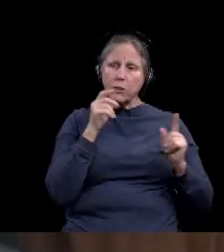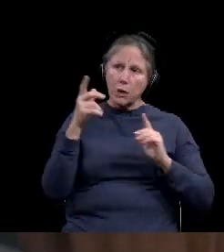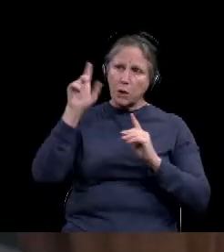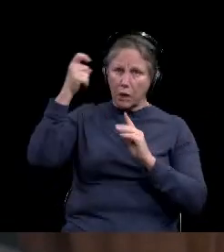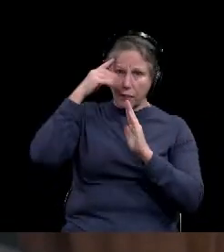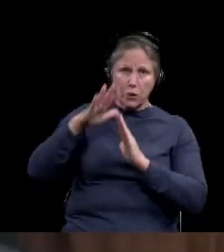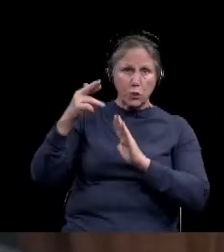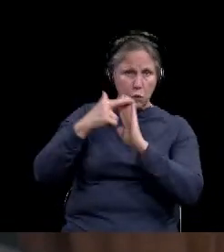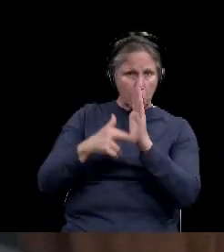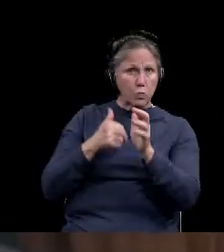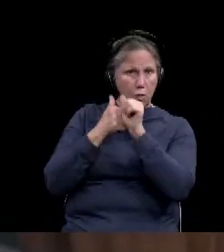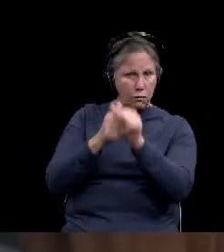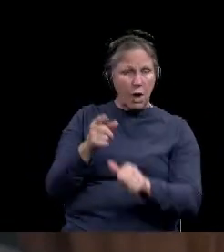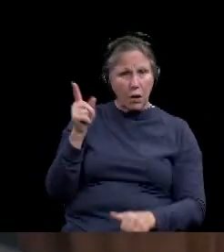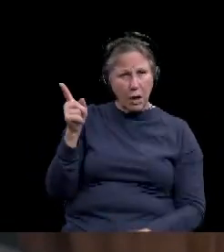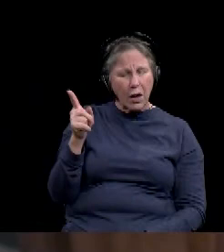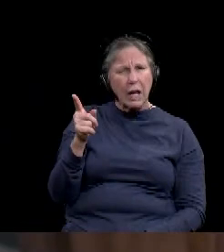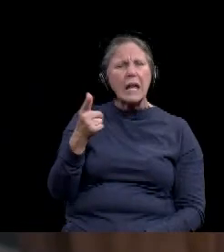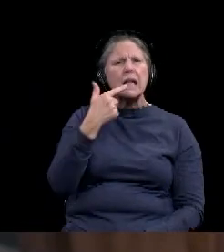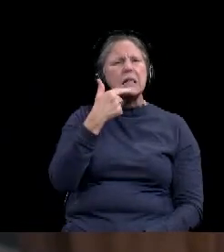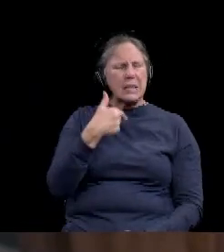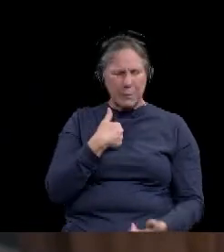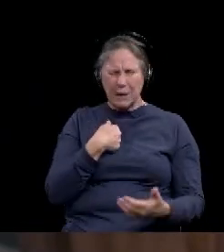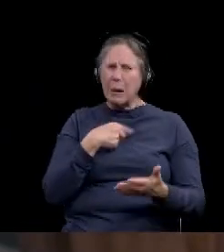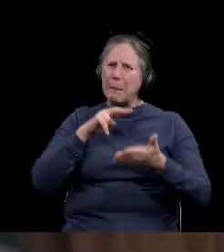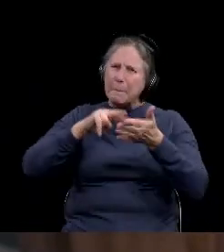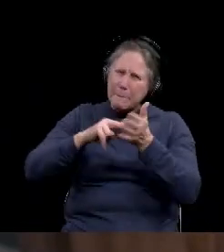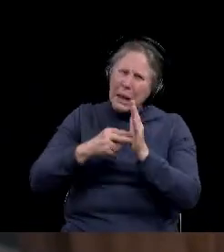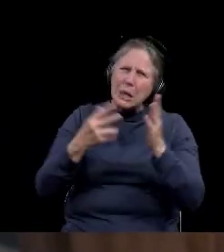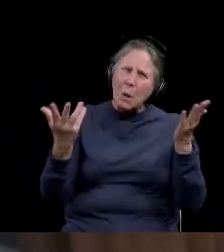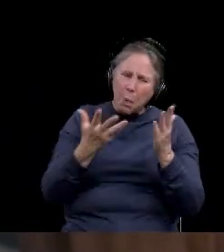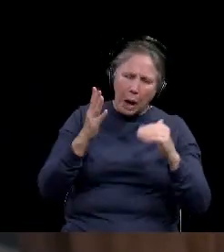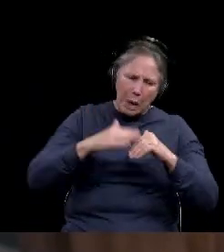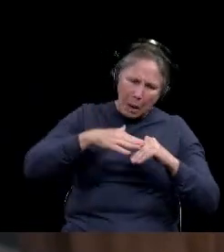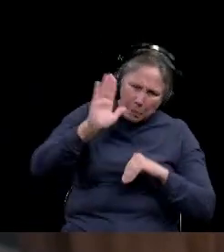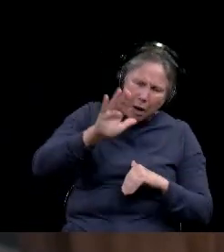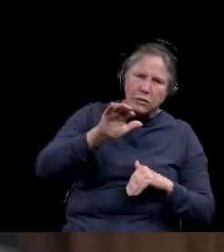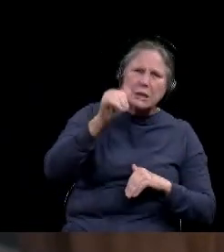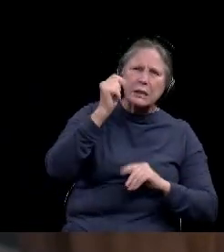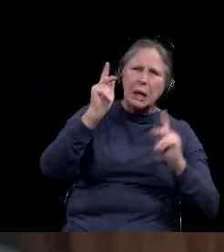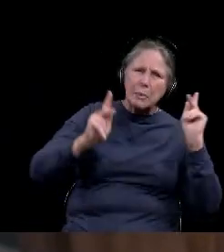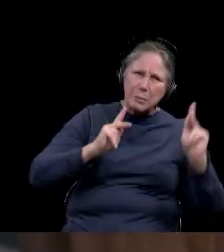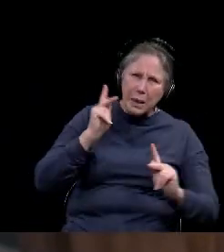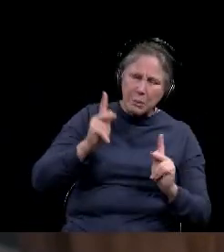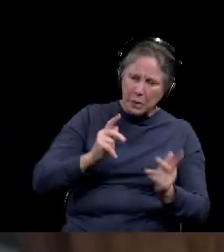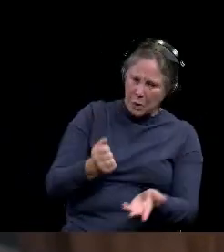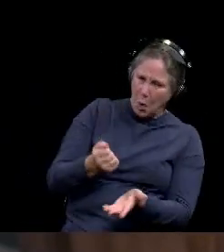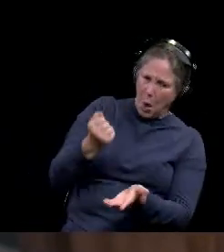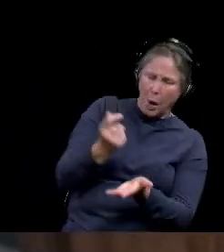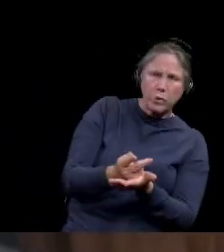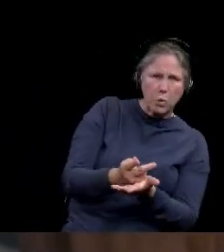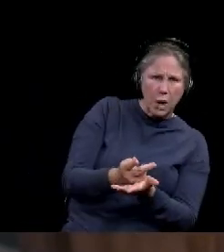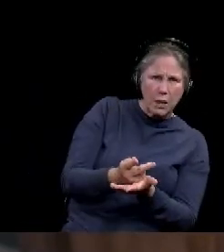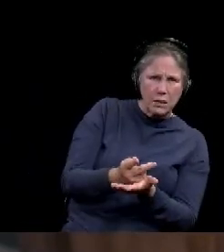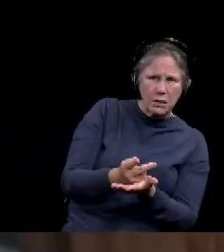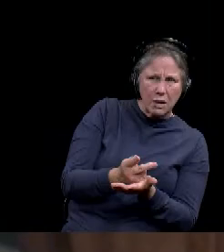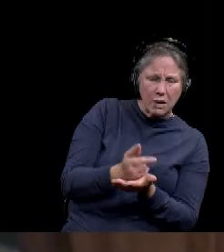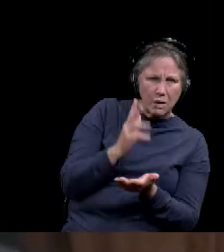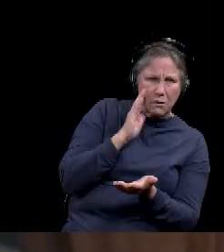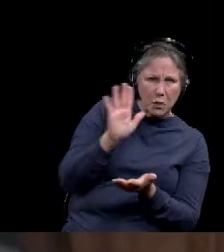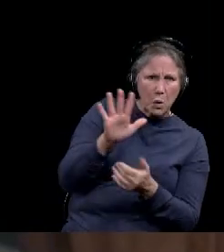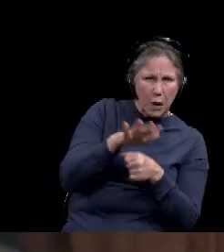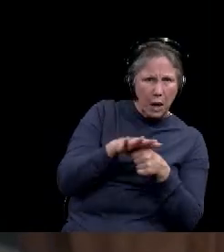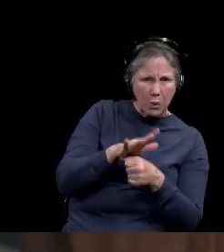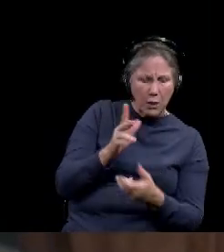governor's executive order. Can you give me an example of a gathering you either have or could have authorized in your respective